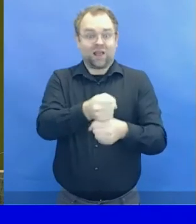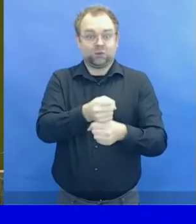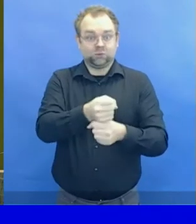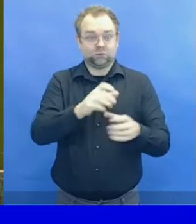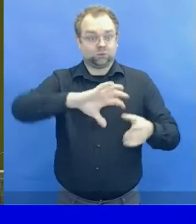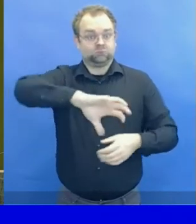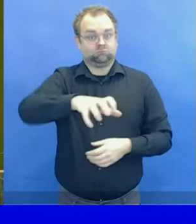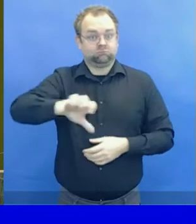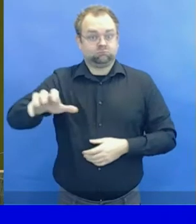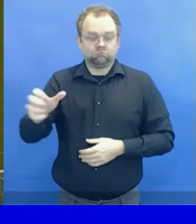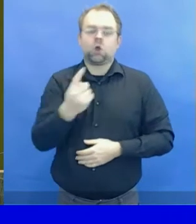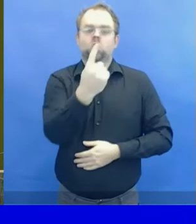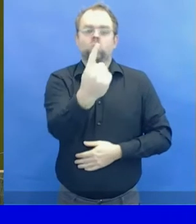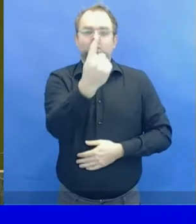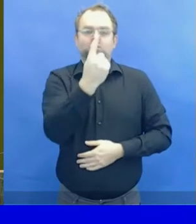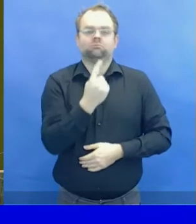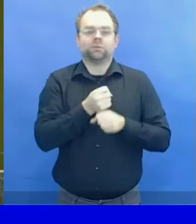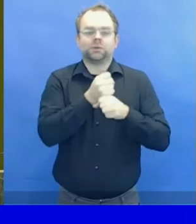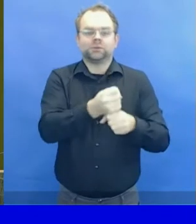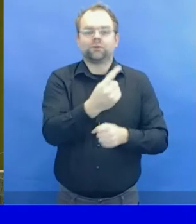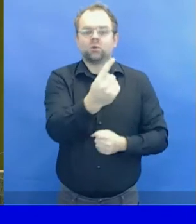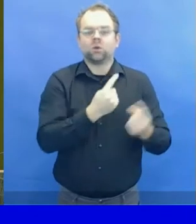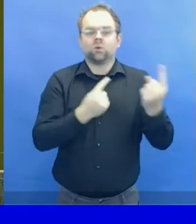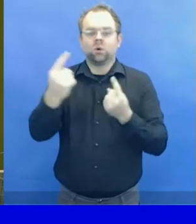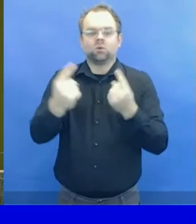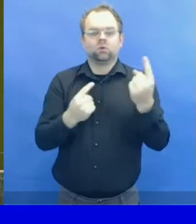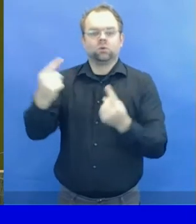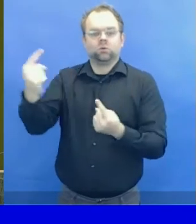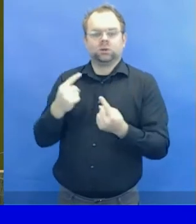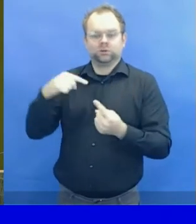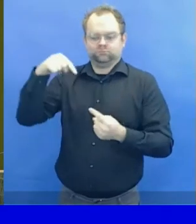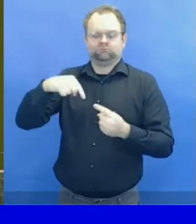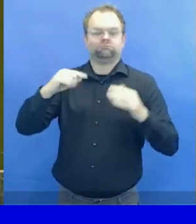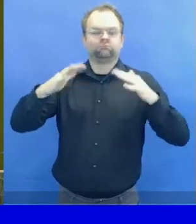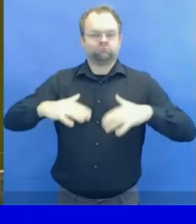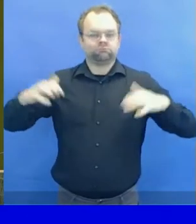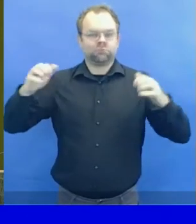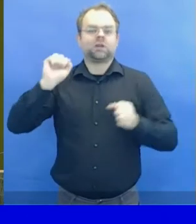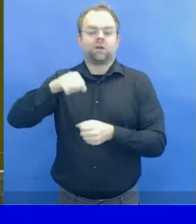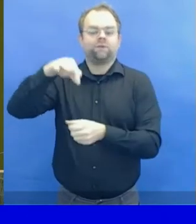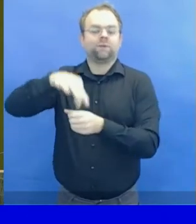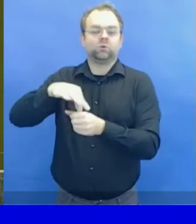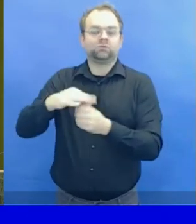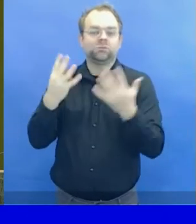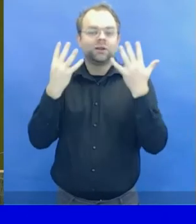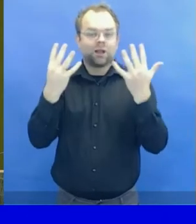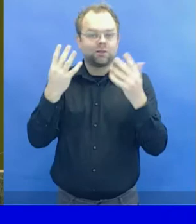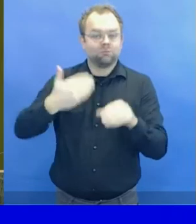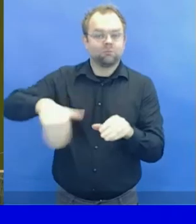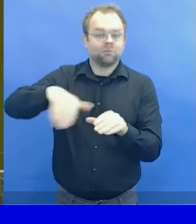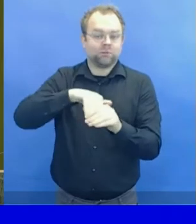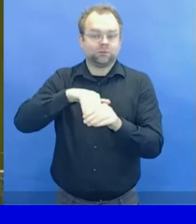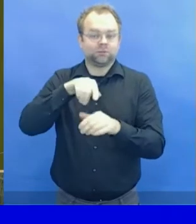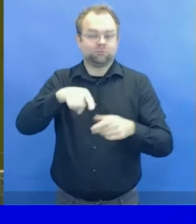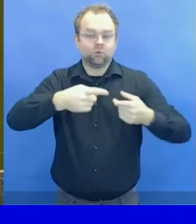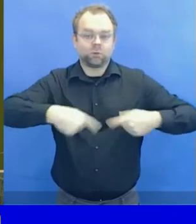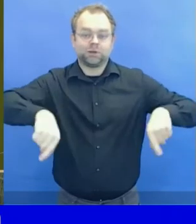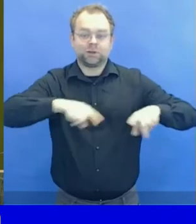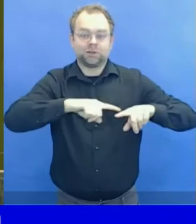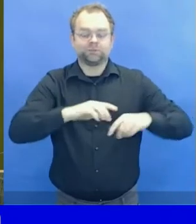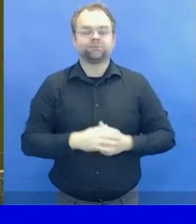those delegations that have tellers. Should the second round of voting will be required in the afternoon,